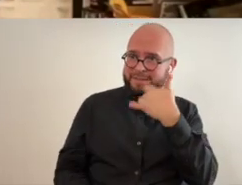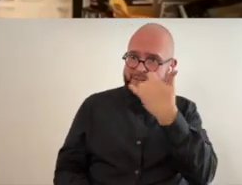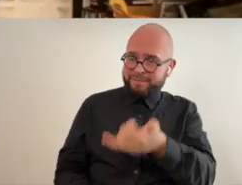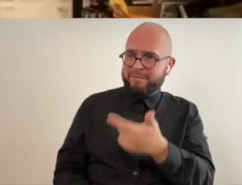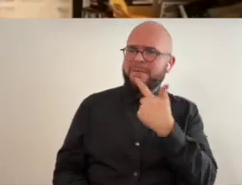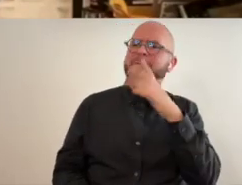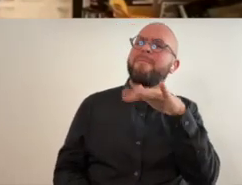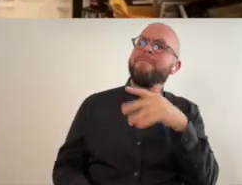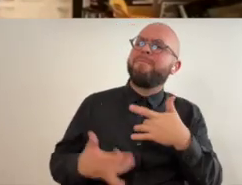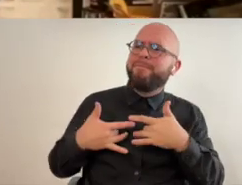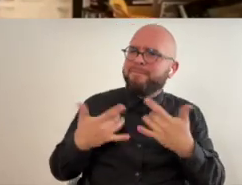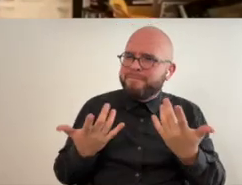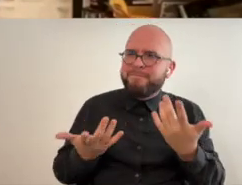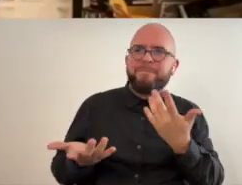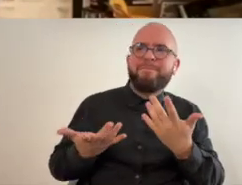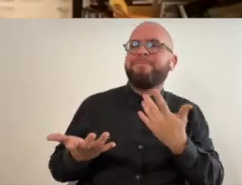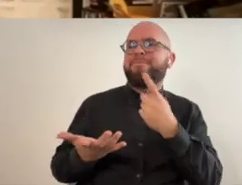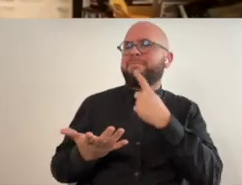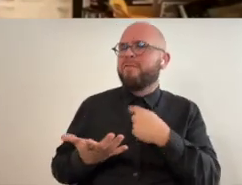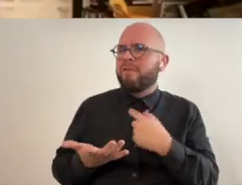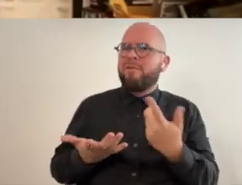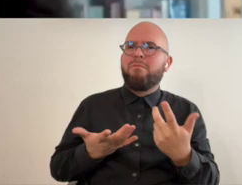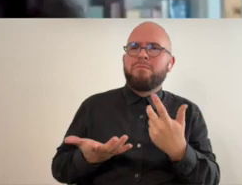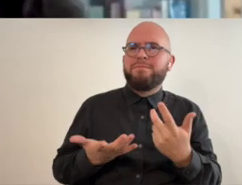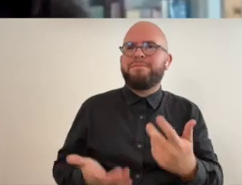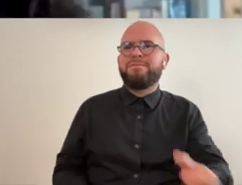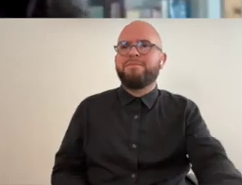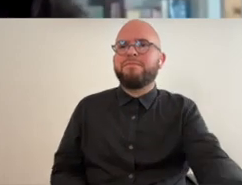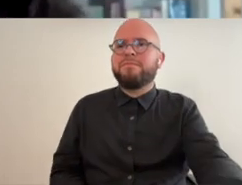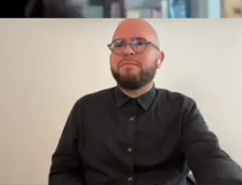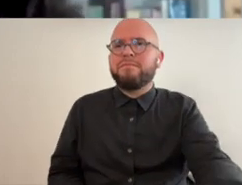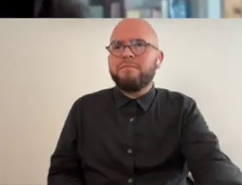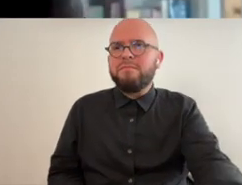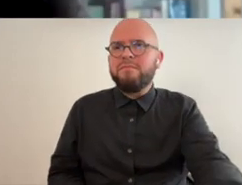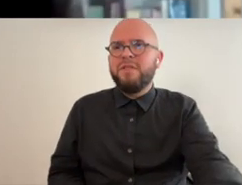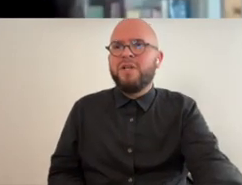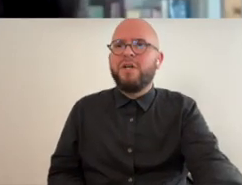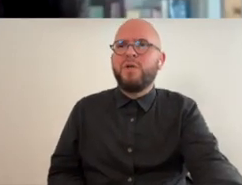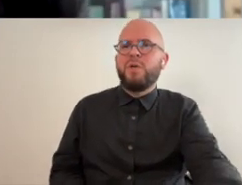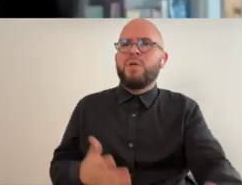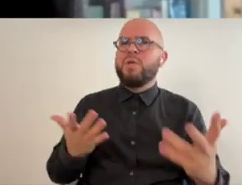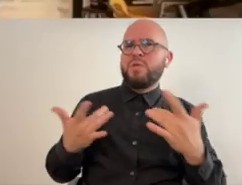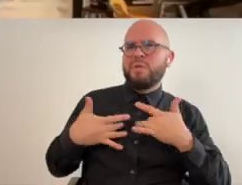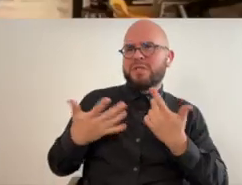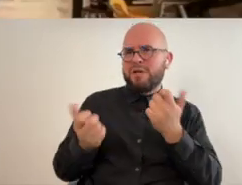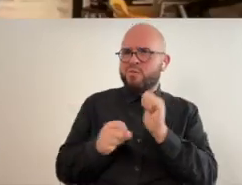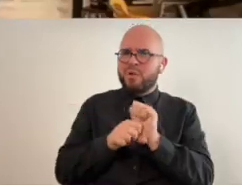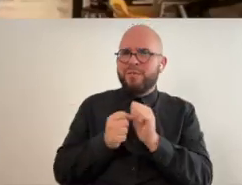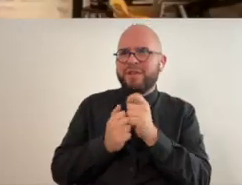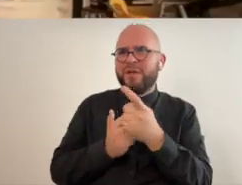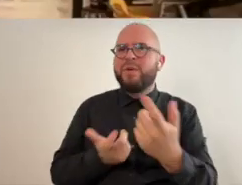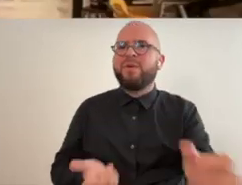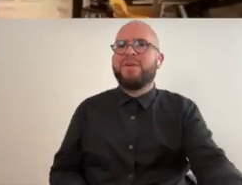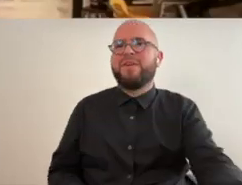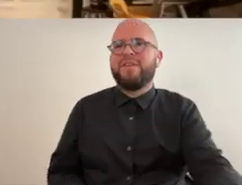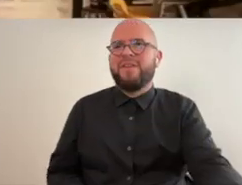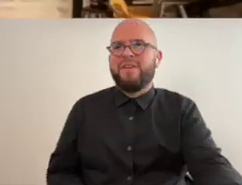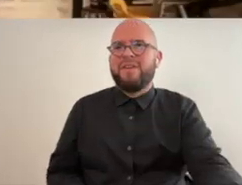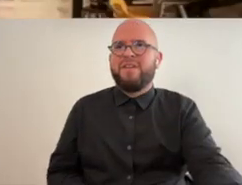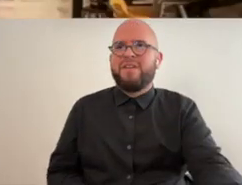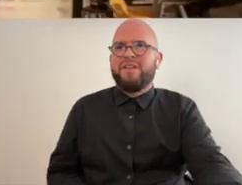right what's this give me the deal what's it what's the skinny on this what's the skinny on working with you and